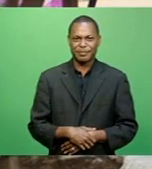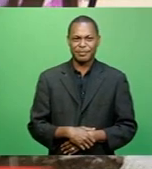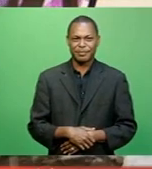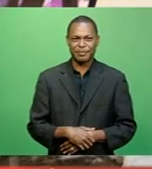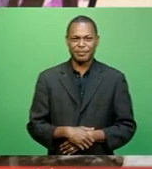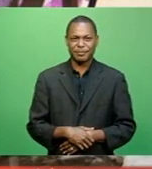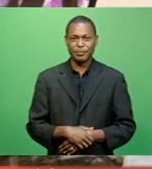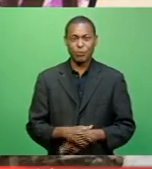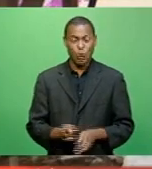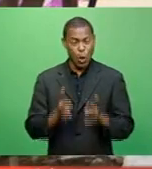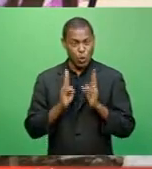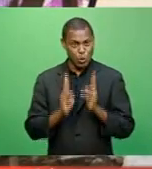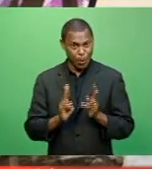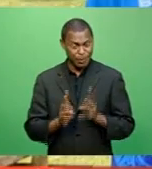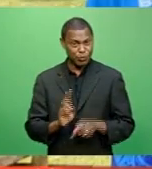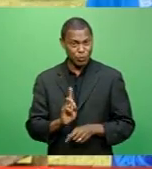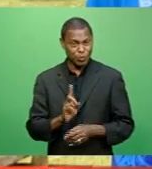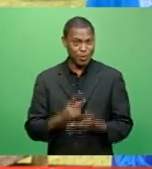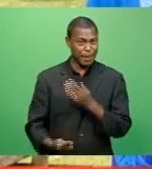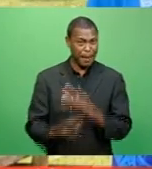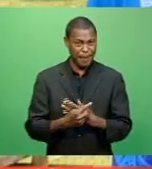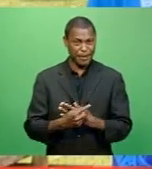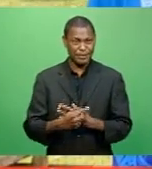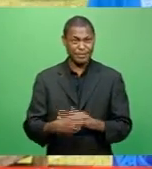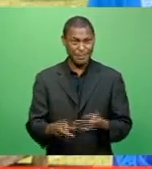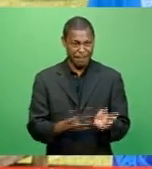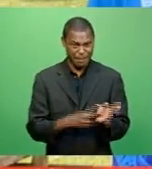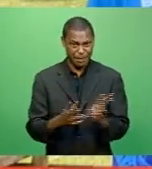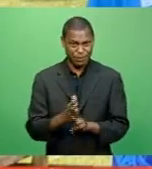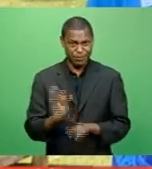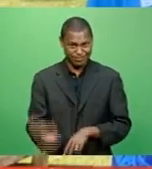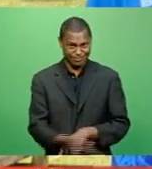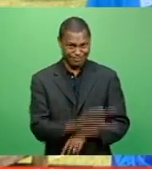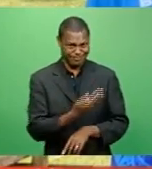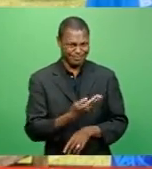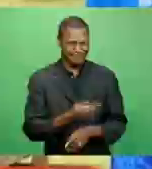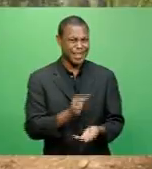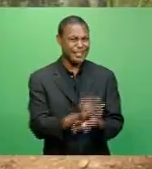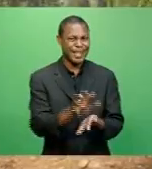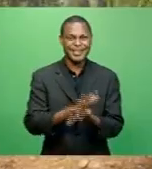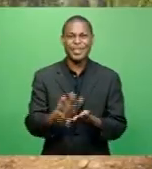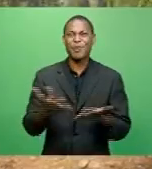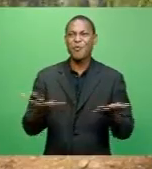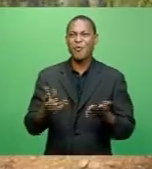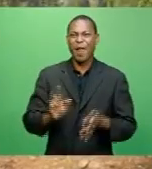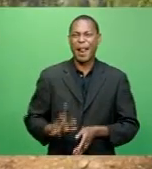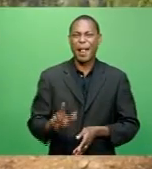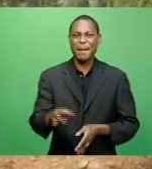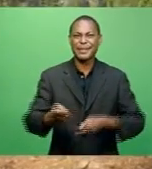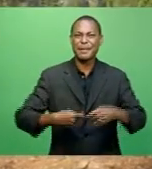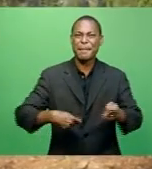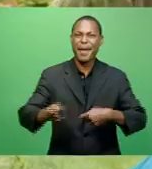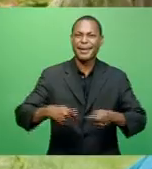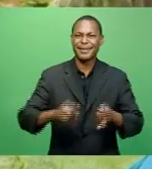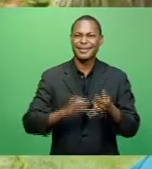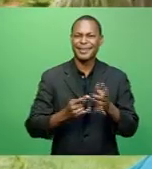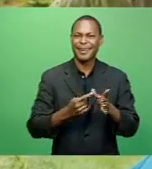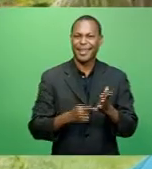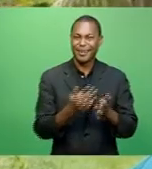Normally, these women of Korotumbu Village in Madhuwata would be selling at the Lambasa Market on a Saturday.